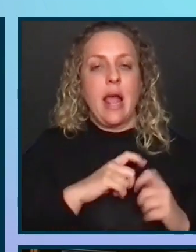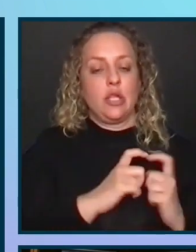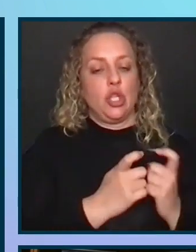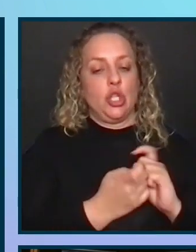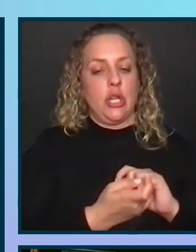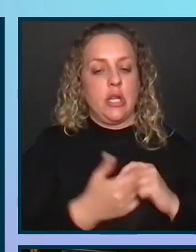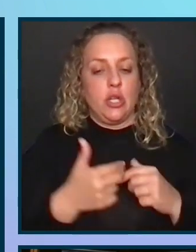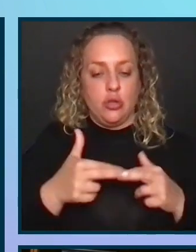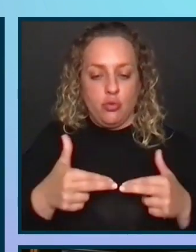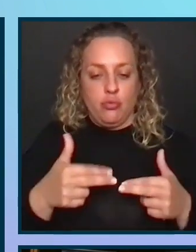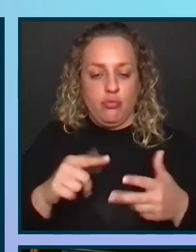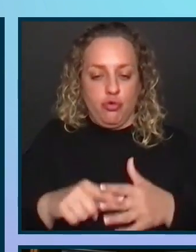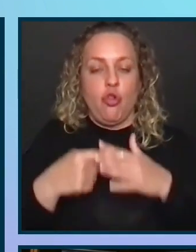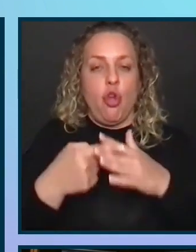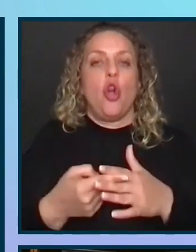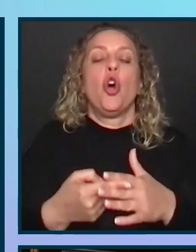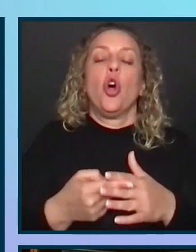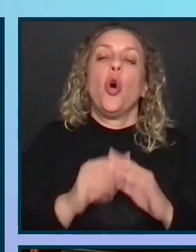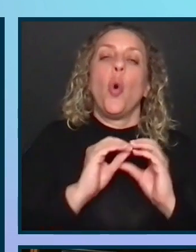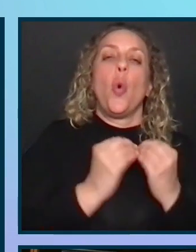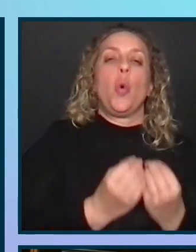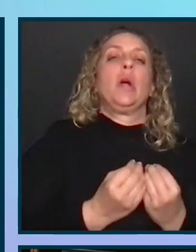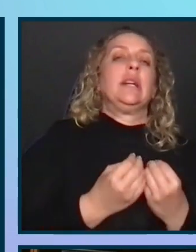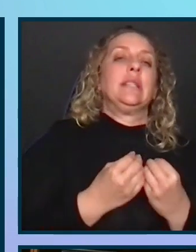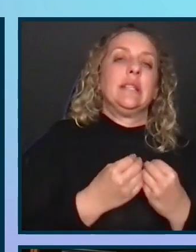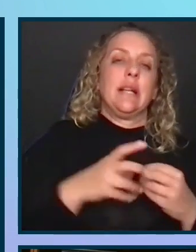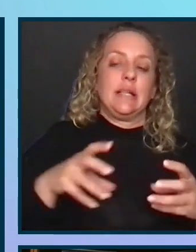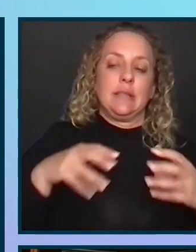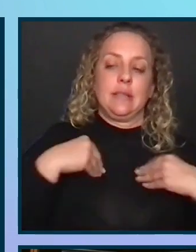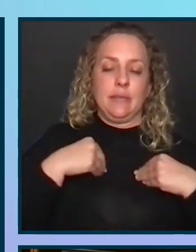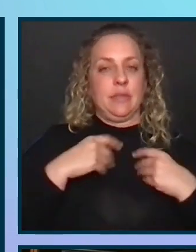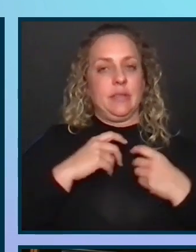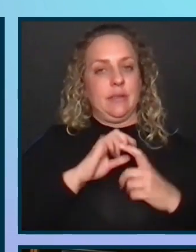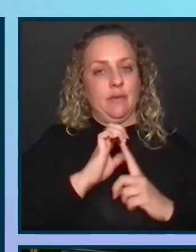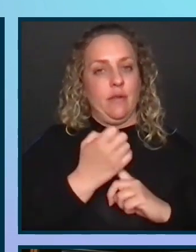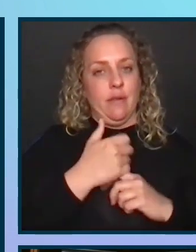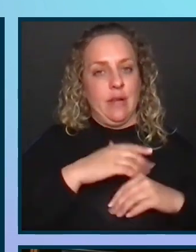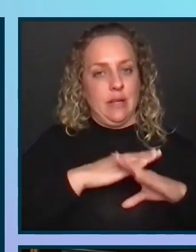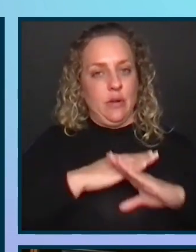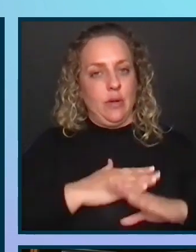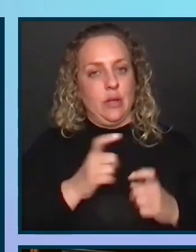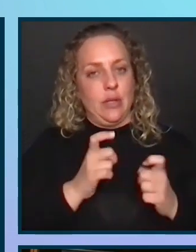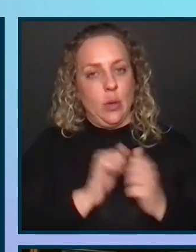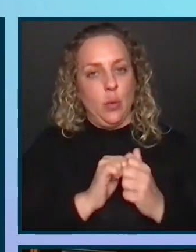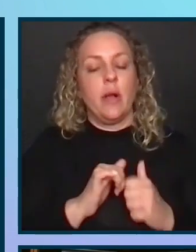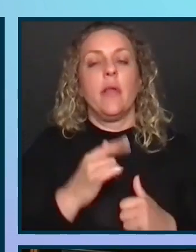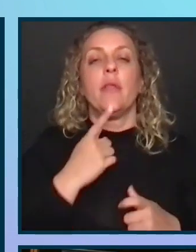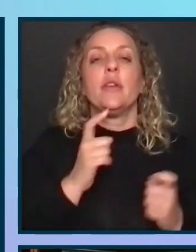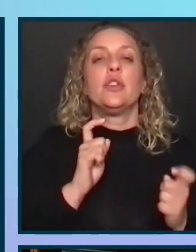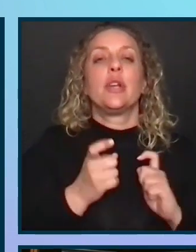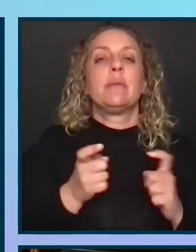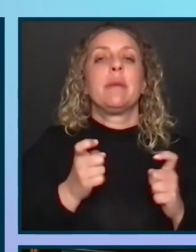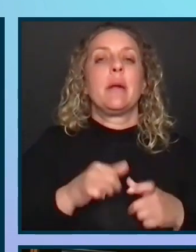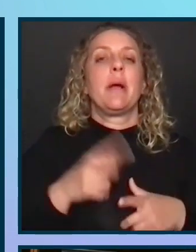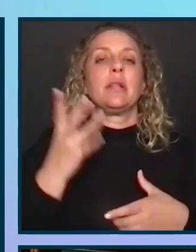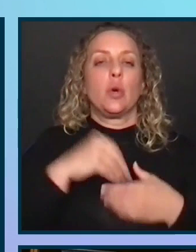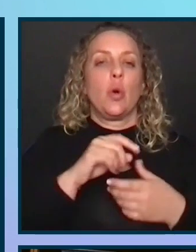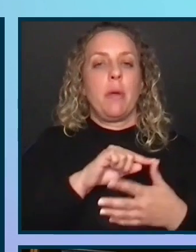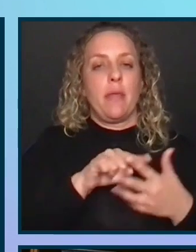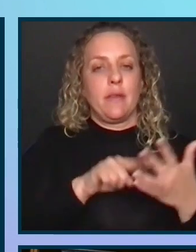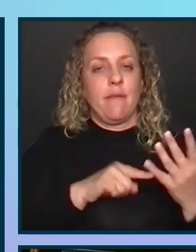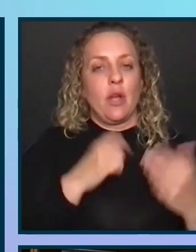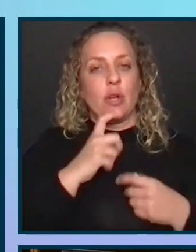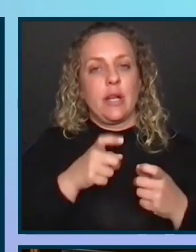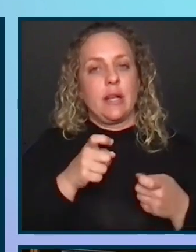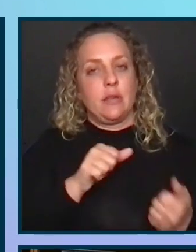change is rolled out. Organizations have risk acceptance and environmental constraints to deal with. Change management must incorporate these factors